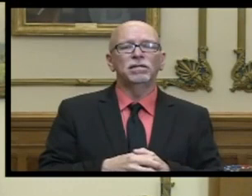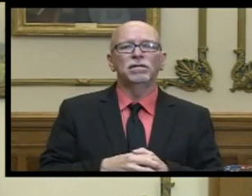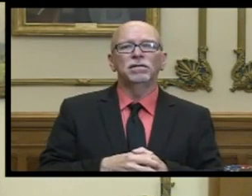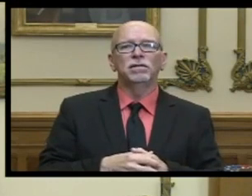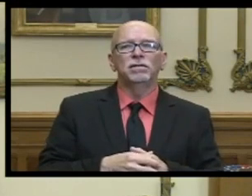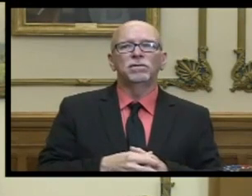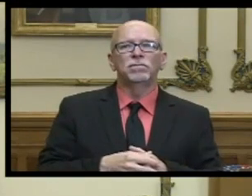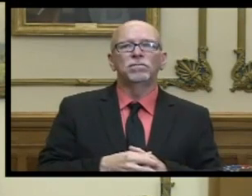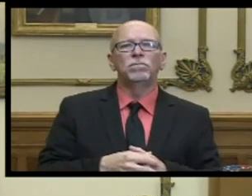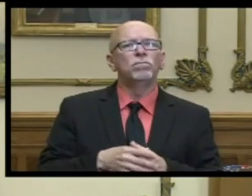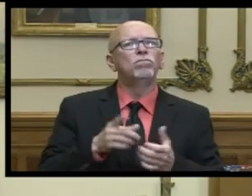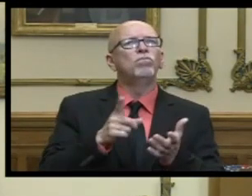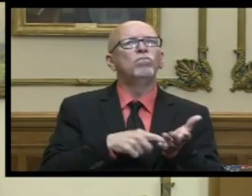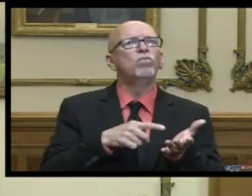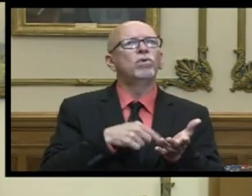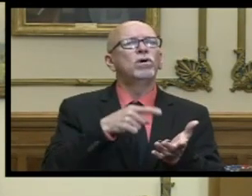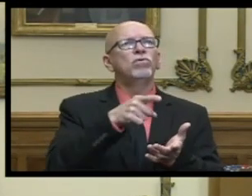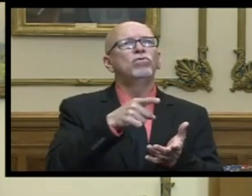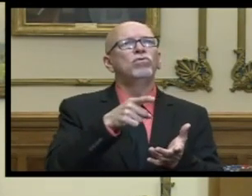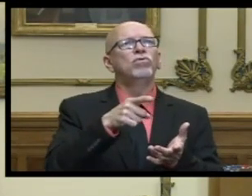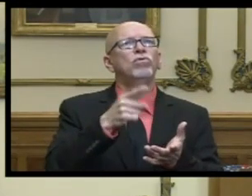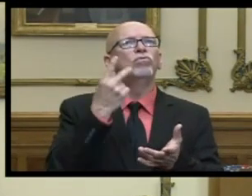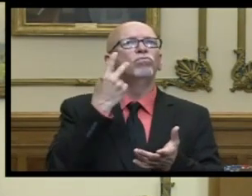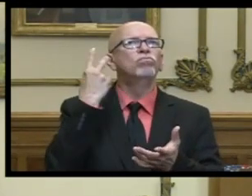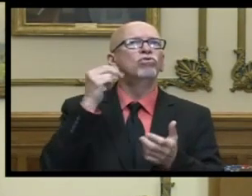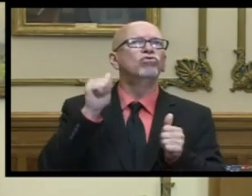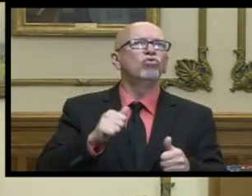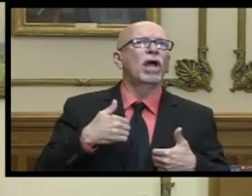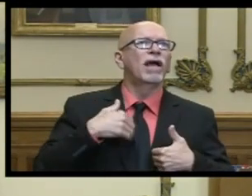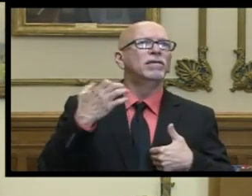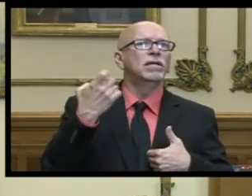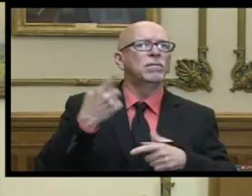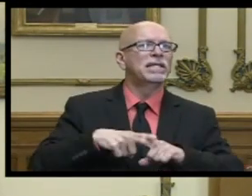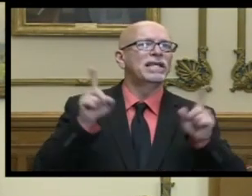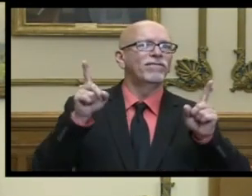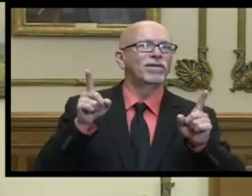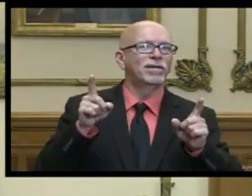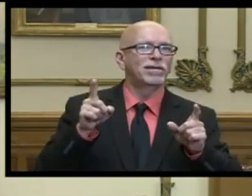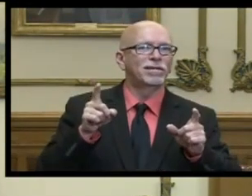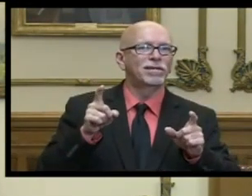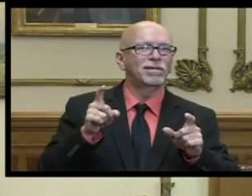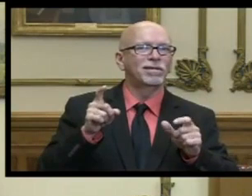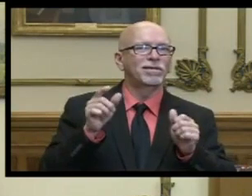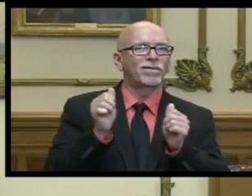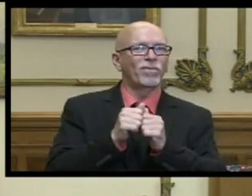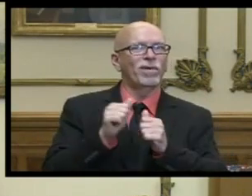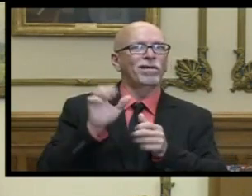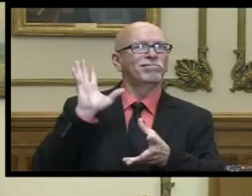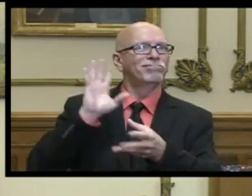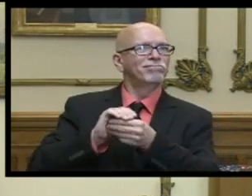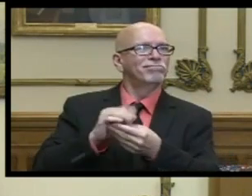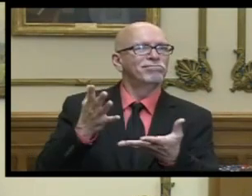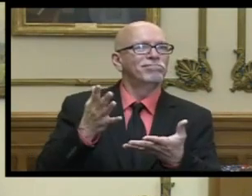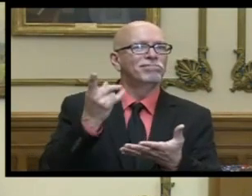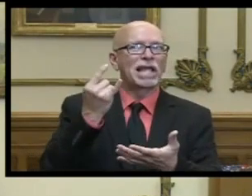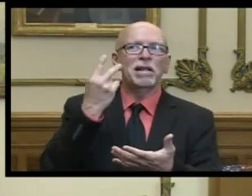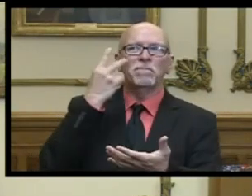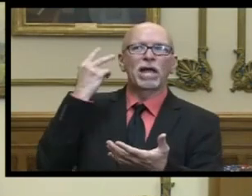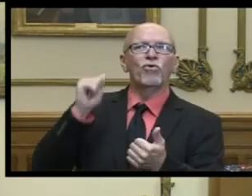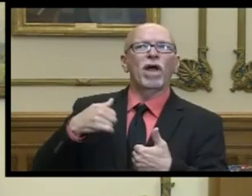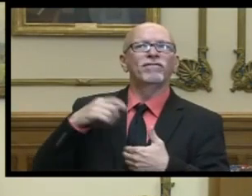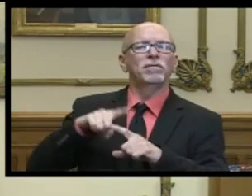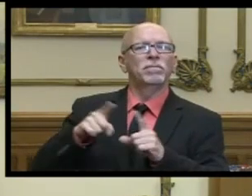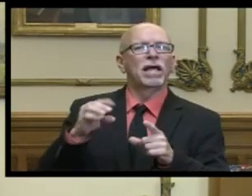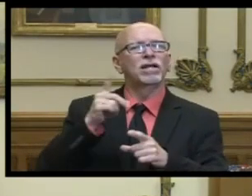uh what would you have done differently um with just the handling of all this and for dr box